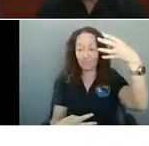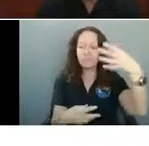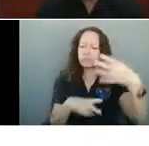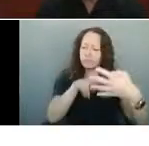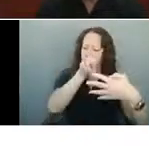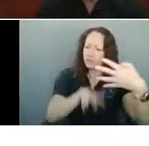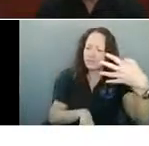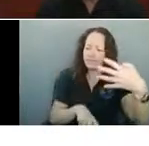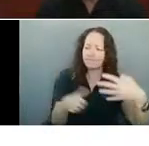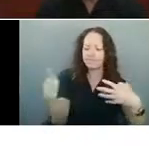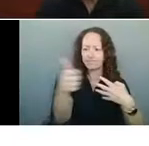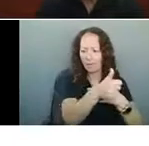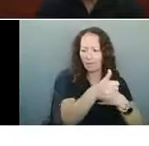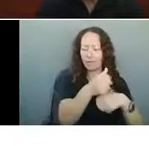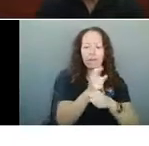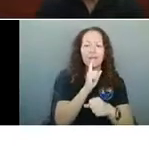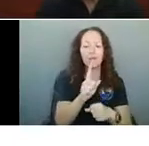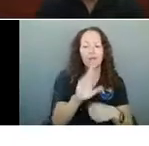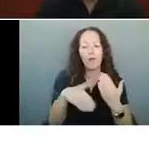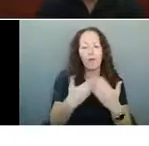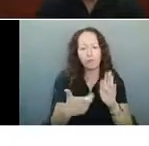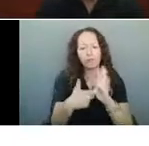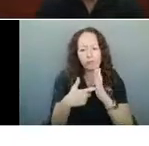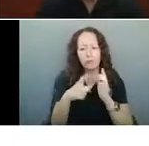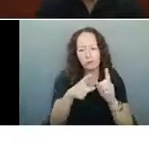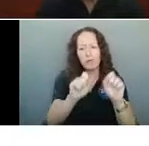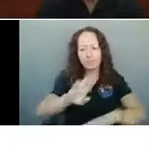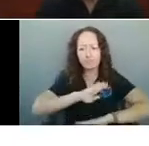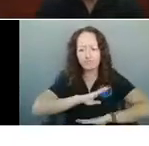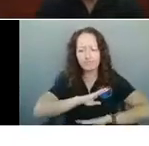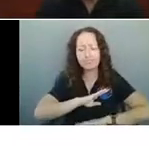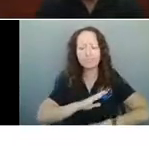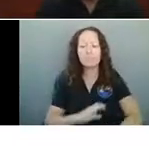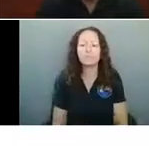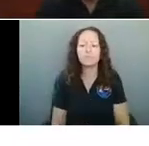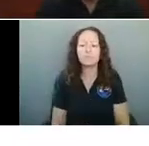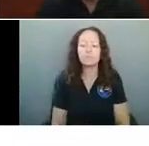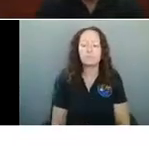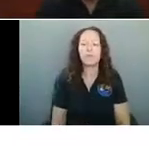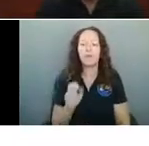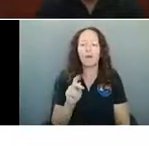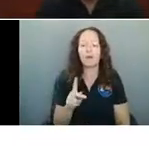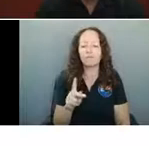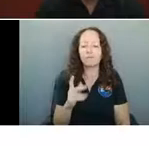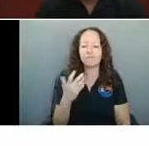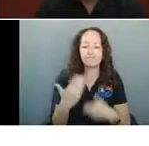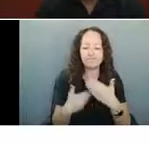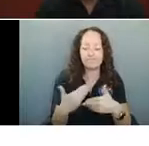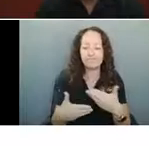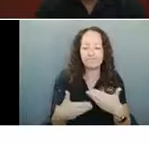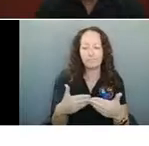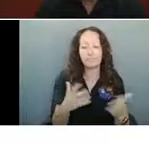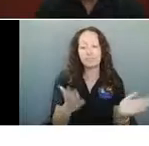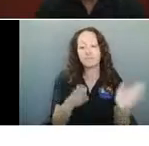you know, you can fulfill all of the requirements. And so trying to get through here and look at what the guidance for the